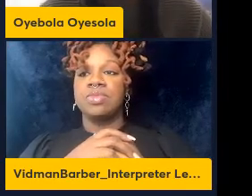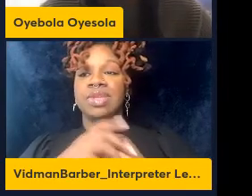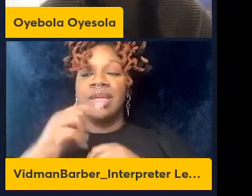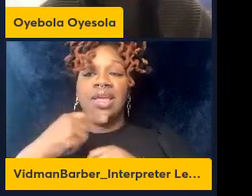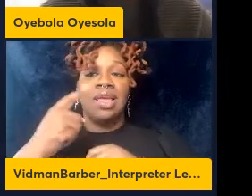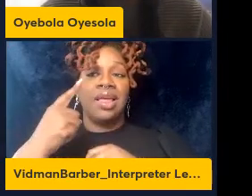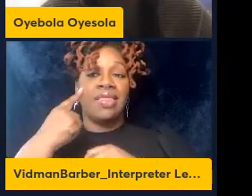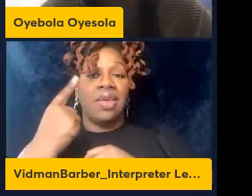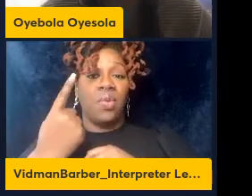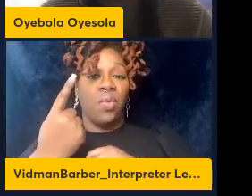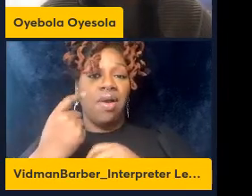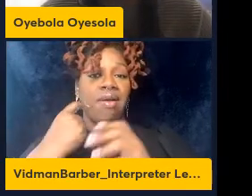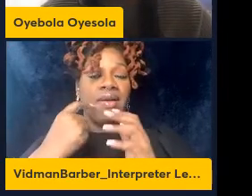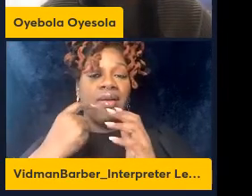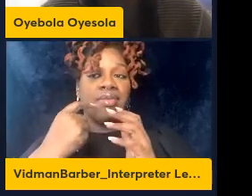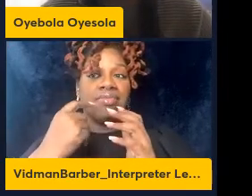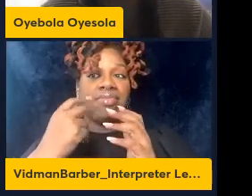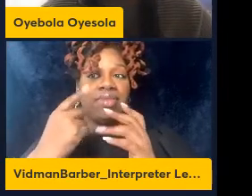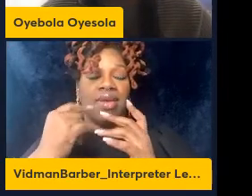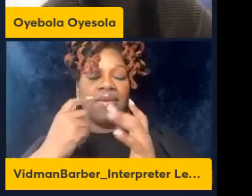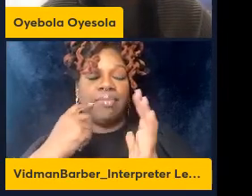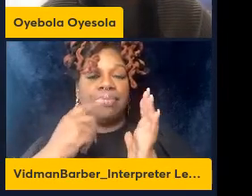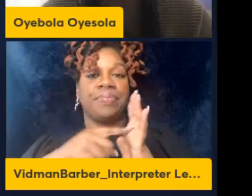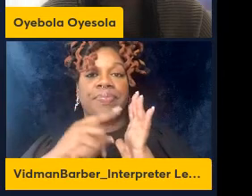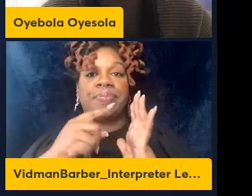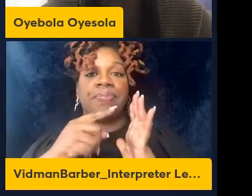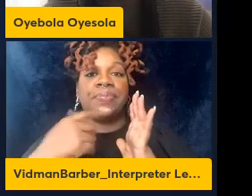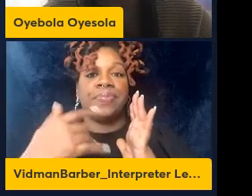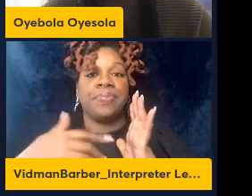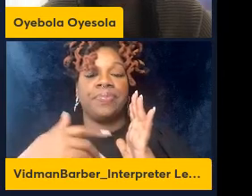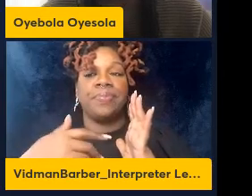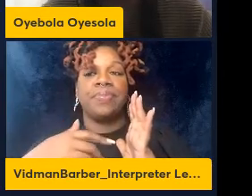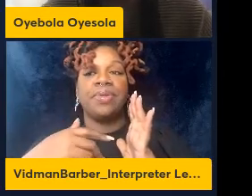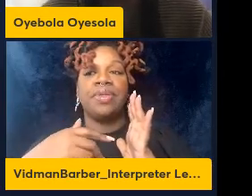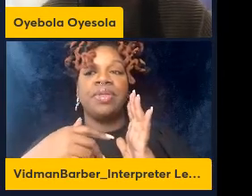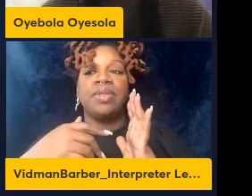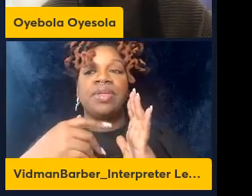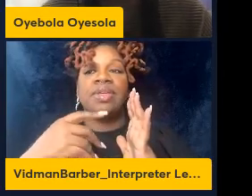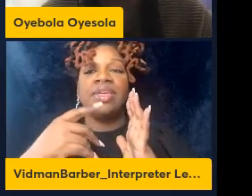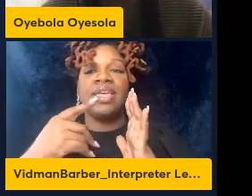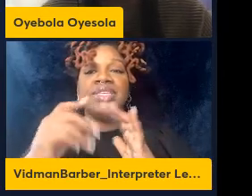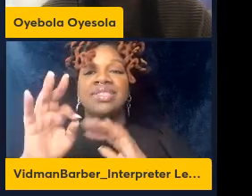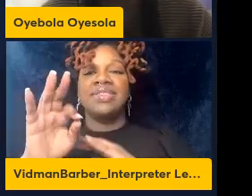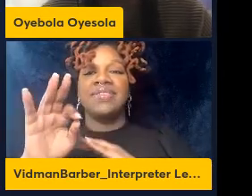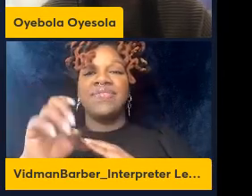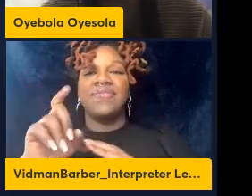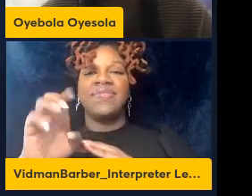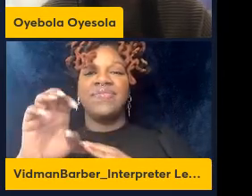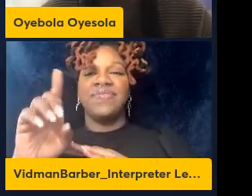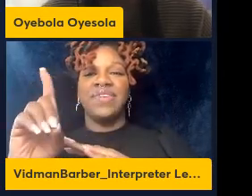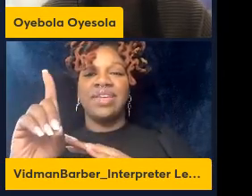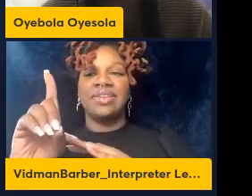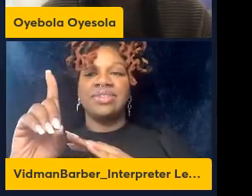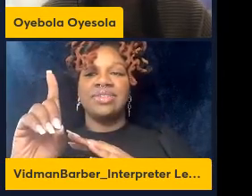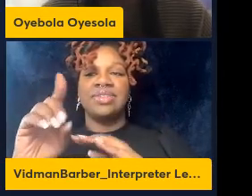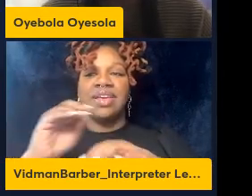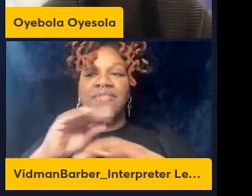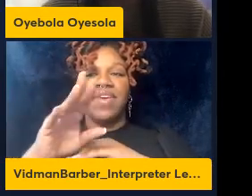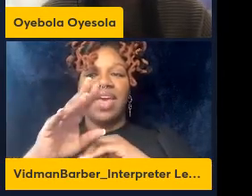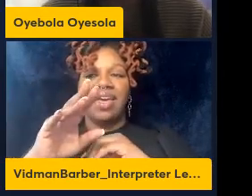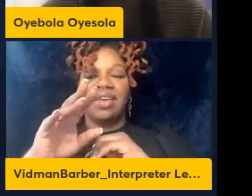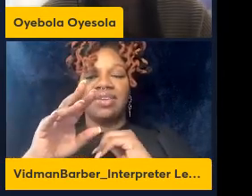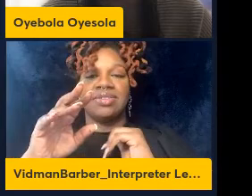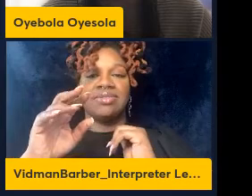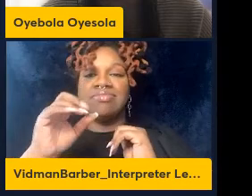one thing that seems to jump out at us when we looked at the fixed effects and the effects that is left behind is that